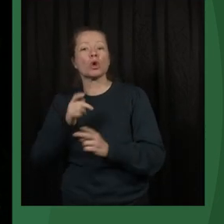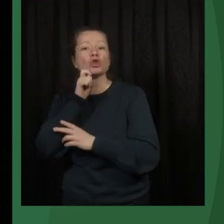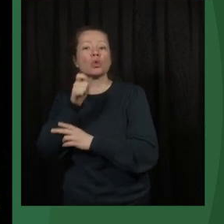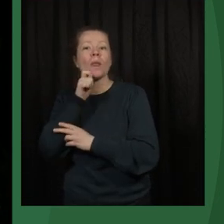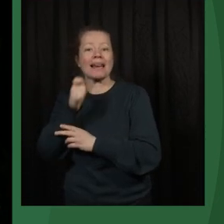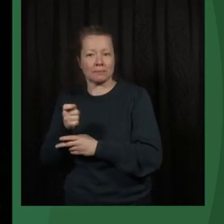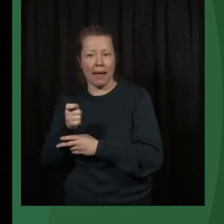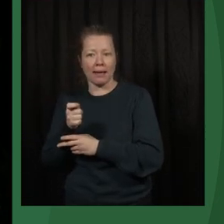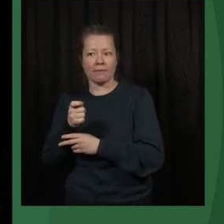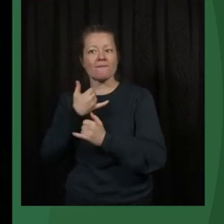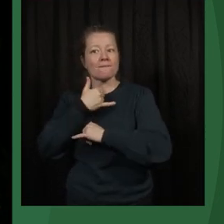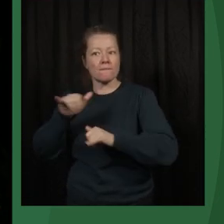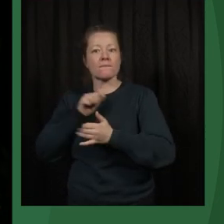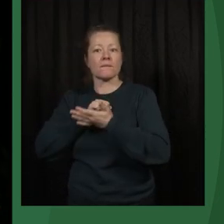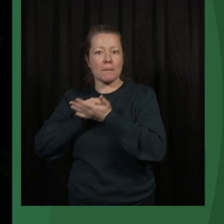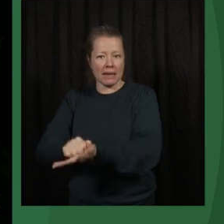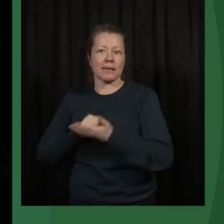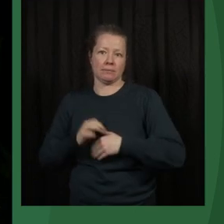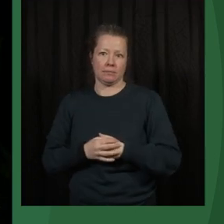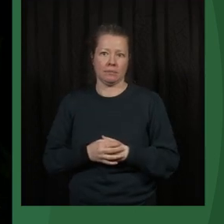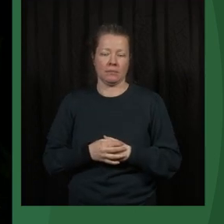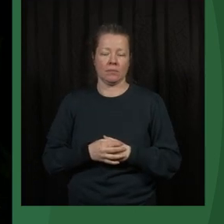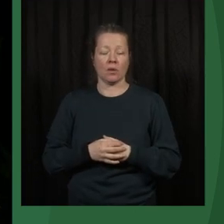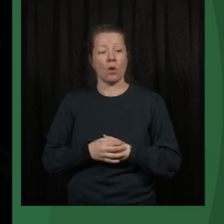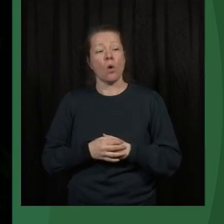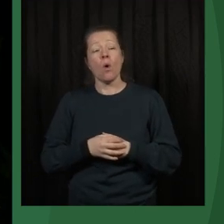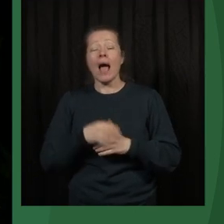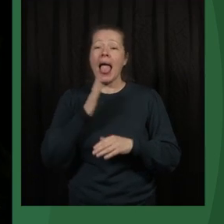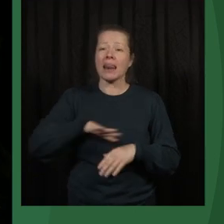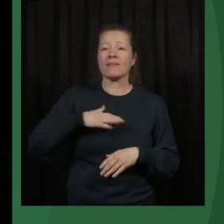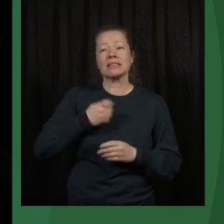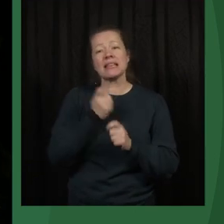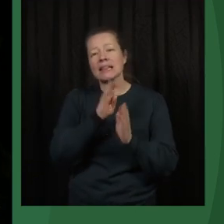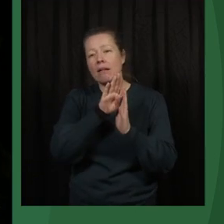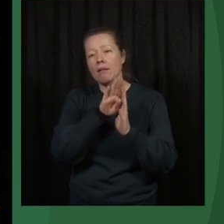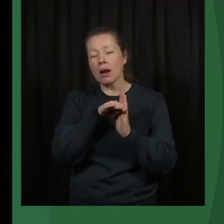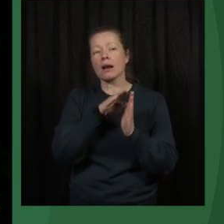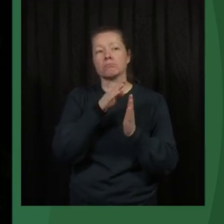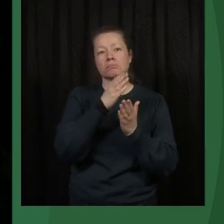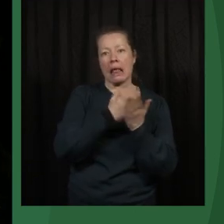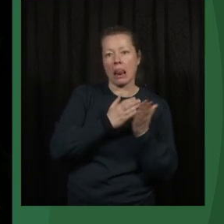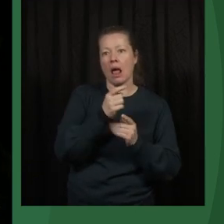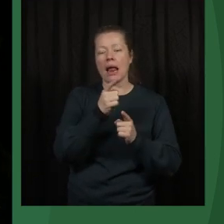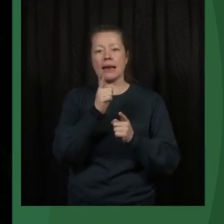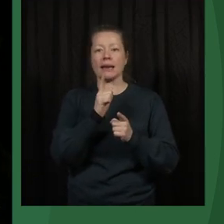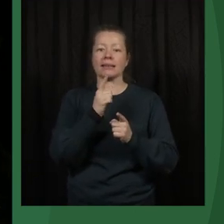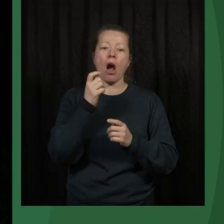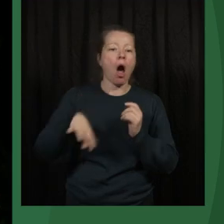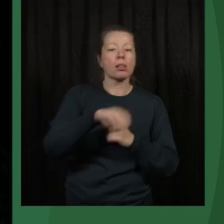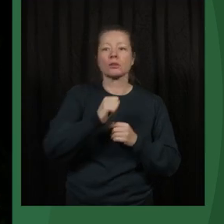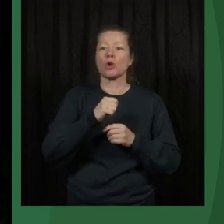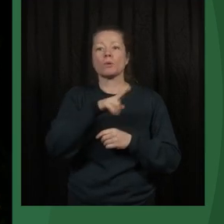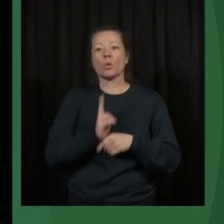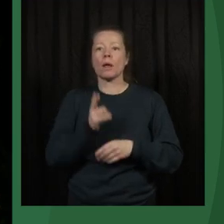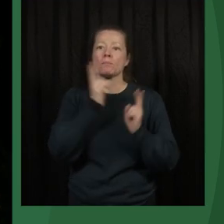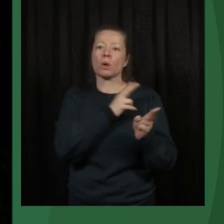free press. And luckily, almost a quarter of everything Norad spent on behalf of the Norwegian Ministry of